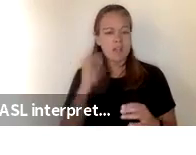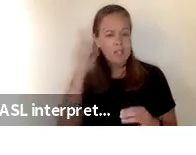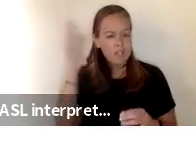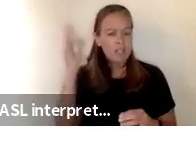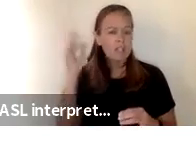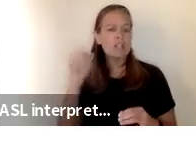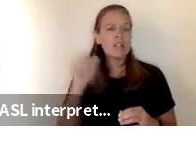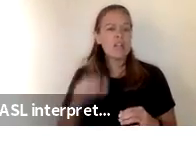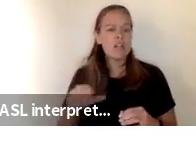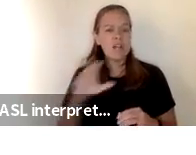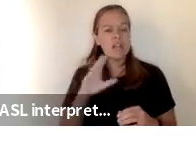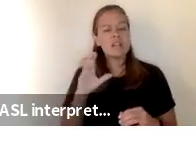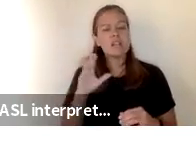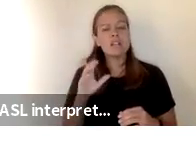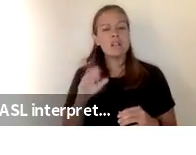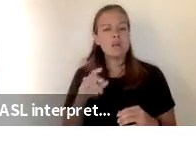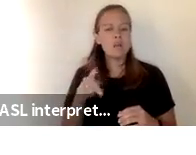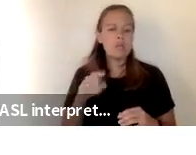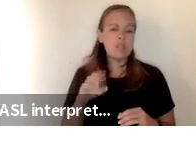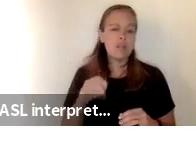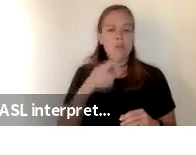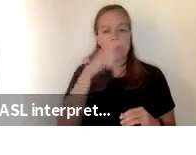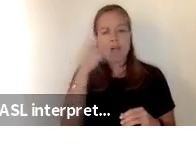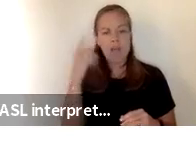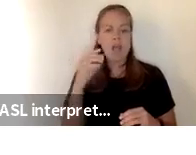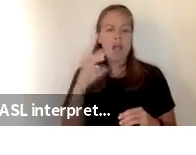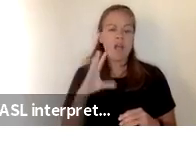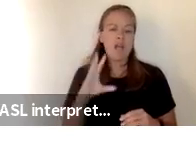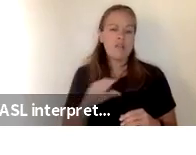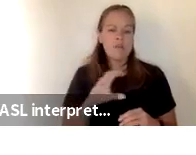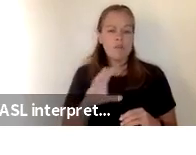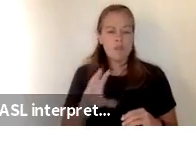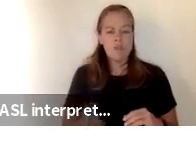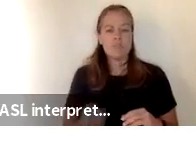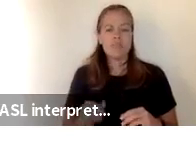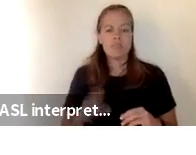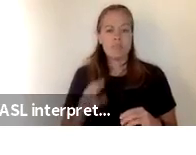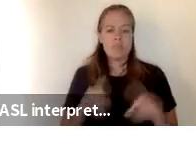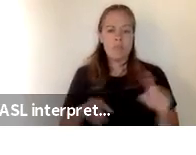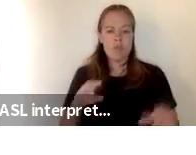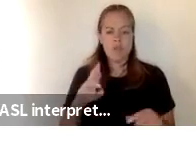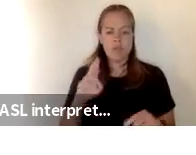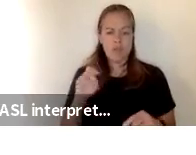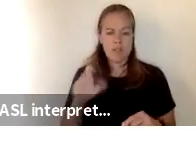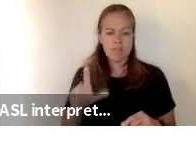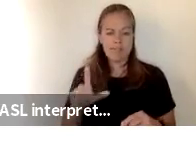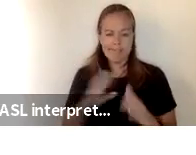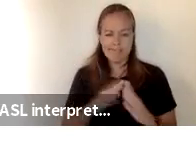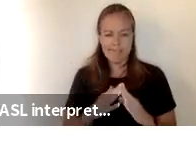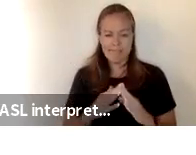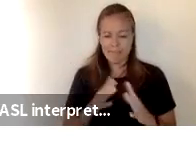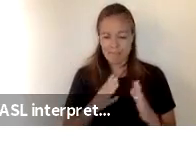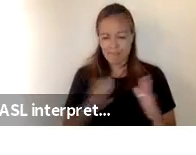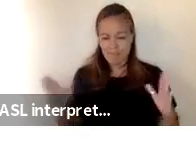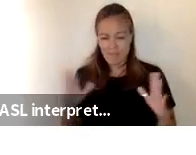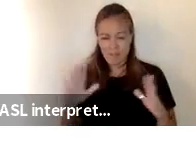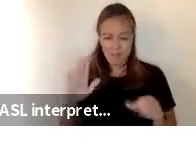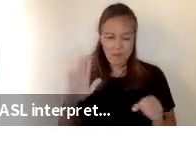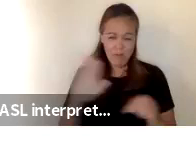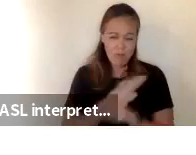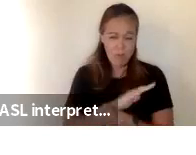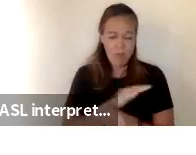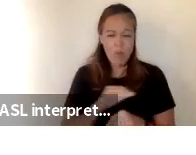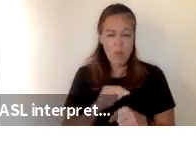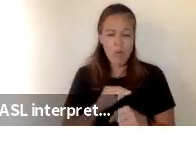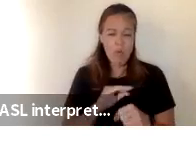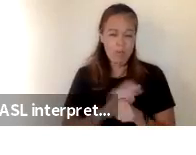pacific islander pacific black african american asian and multiracial communities and over the course of the entire pandemic we've